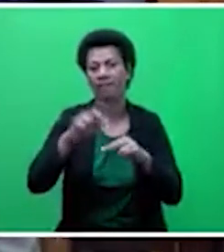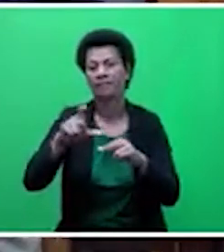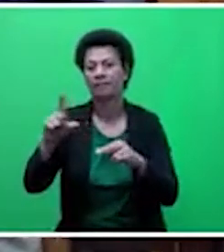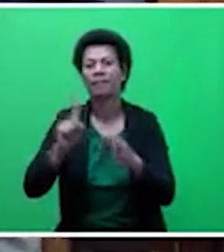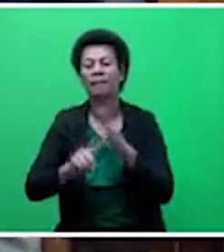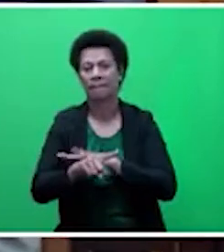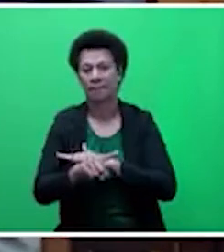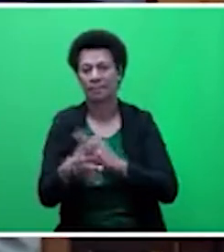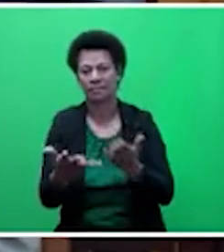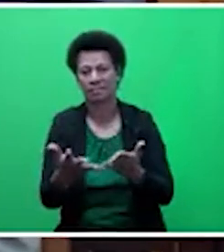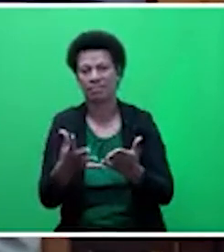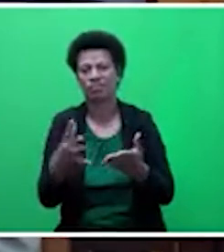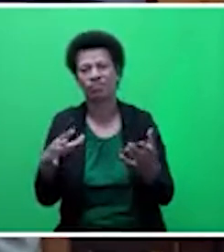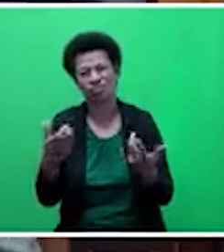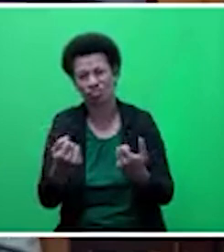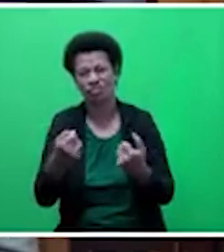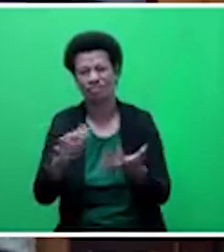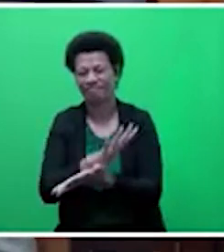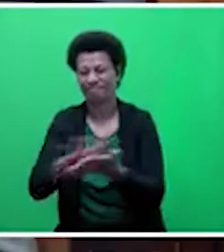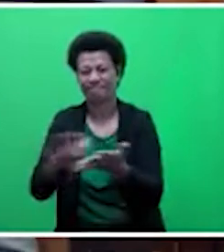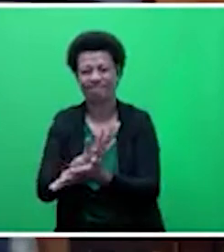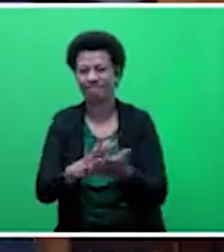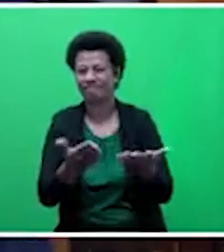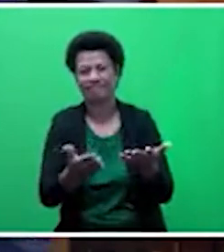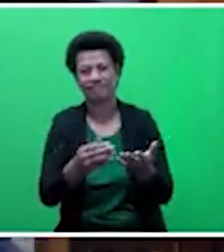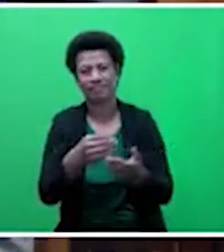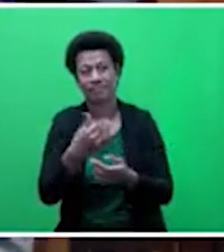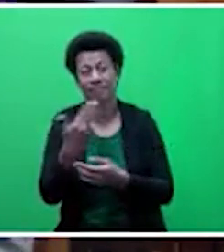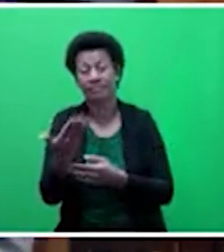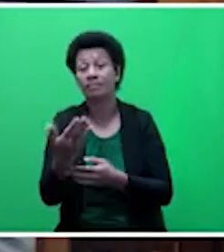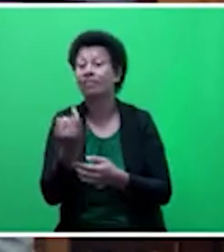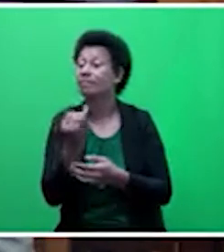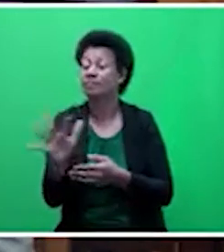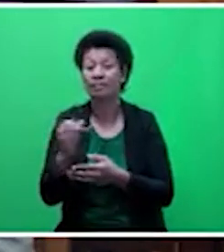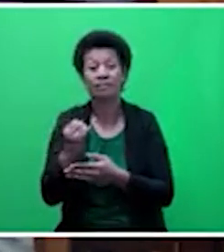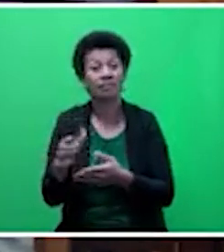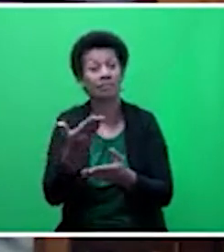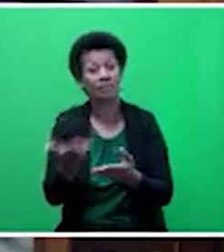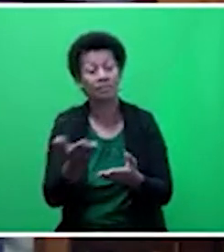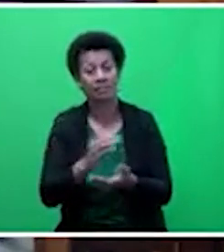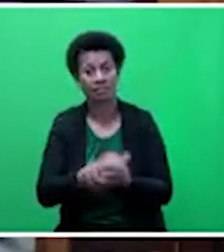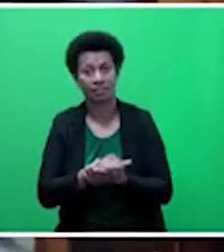Fijia is bankrupt. This independent is not independent. We don't have enough reserves.